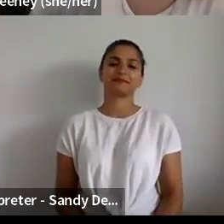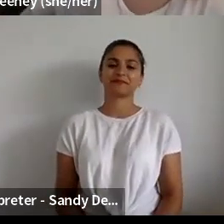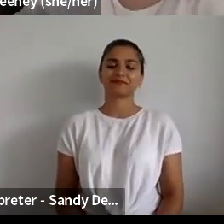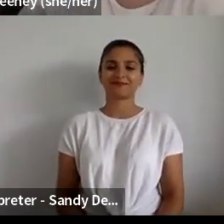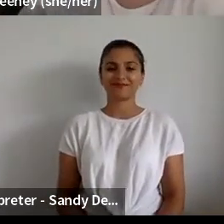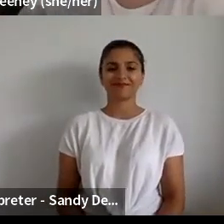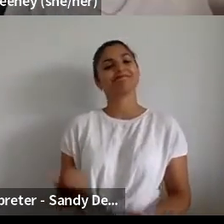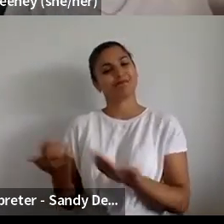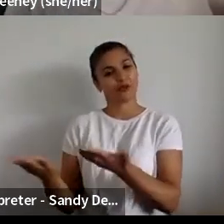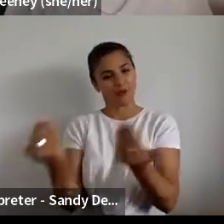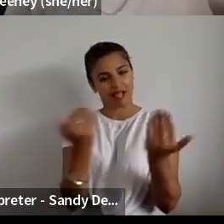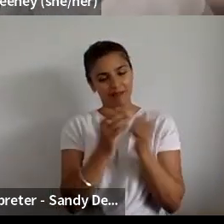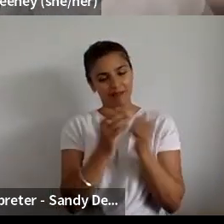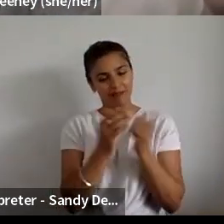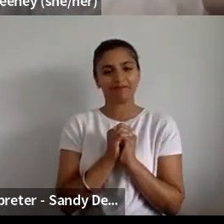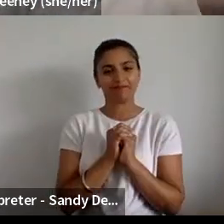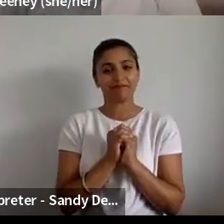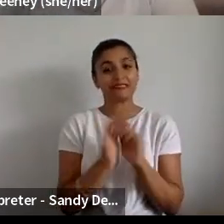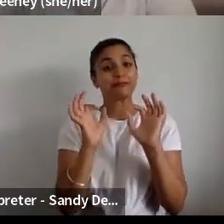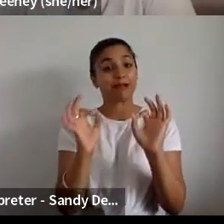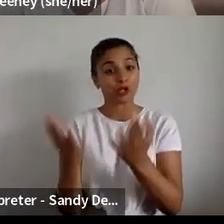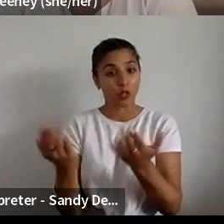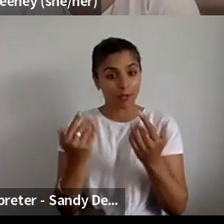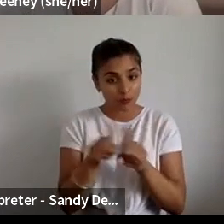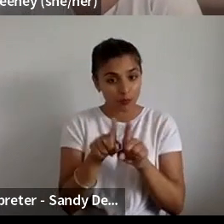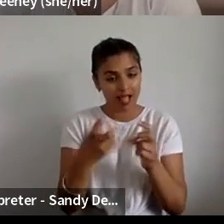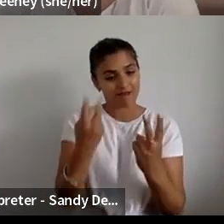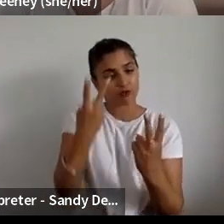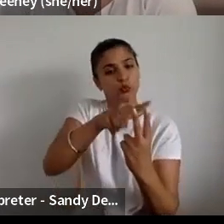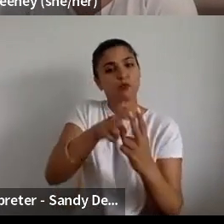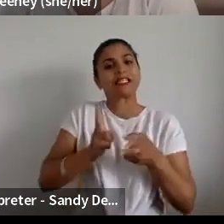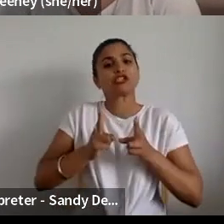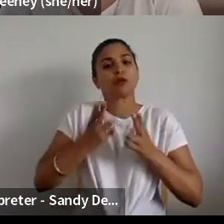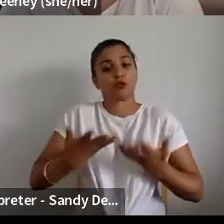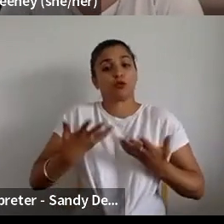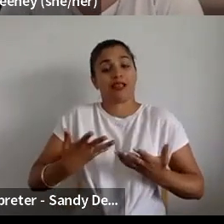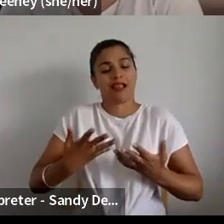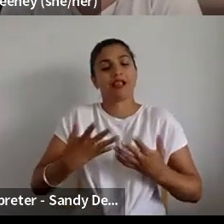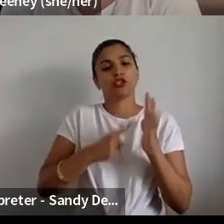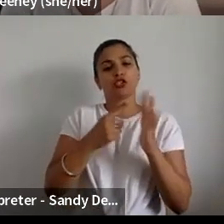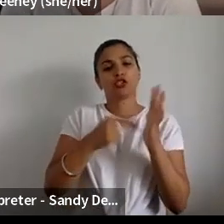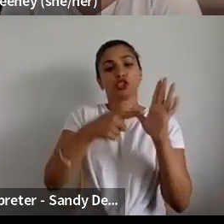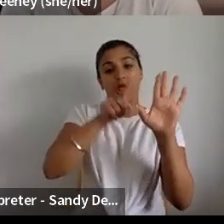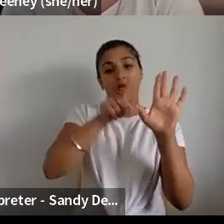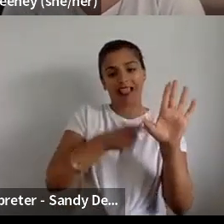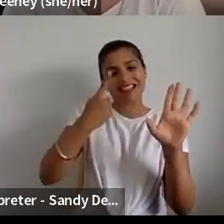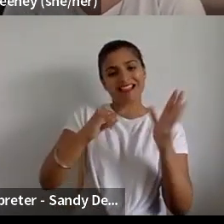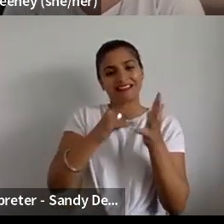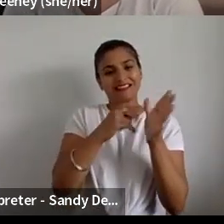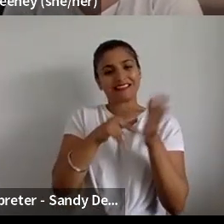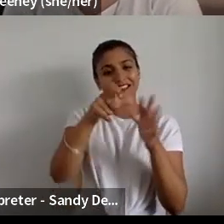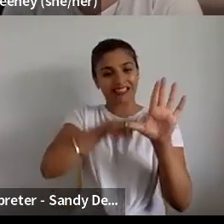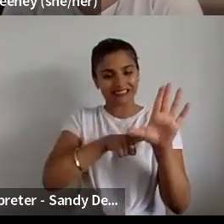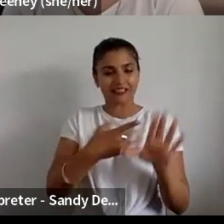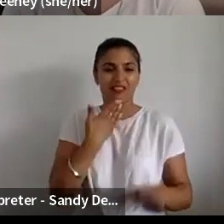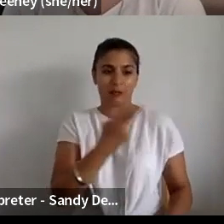Welcome all. And special welcome to our BSL interpreters, Jenny and Sandy. Thank you so much for being with us.